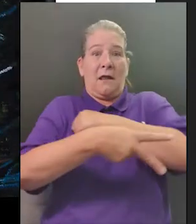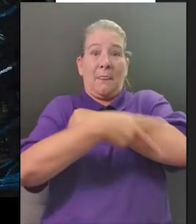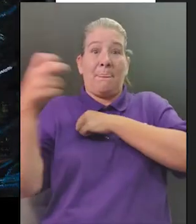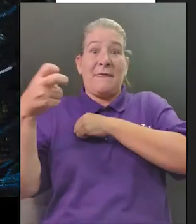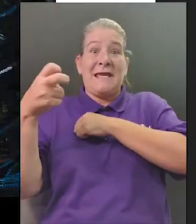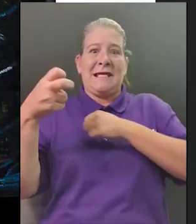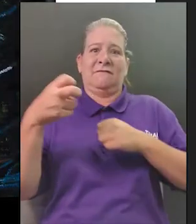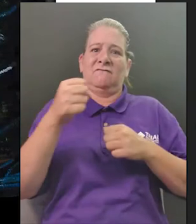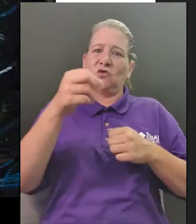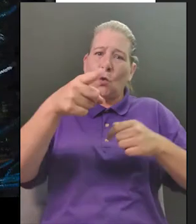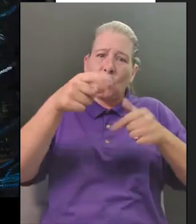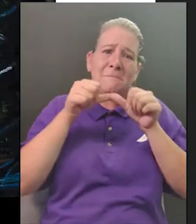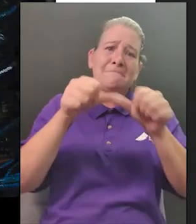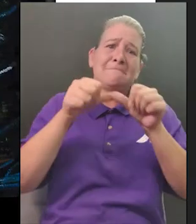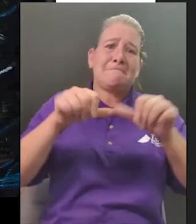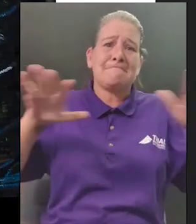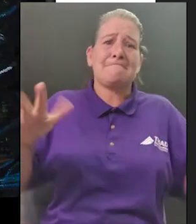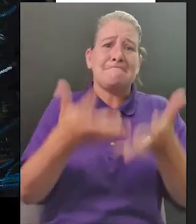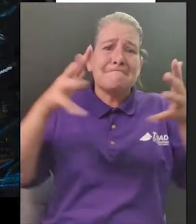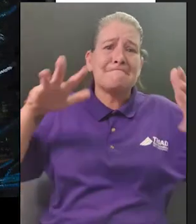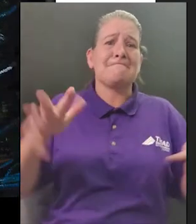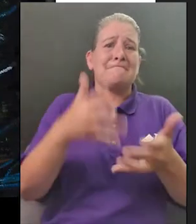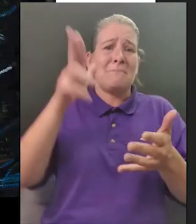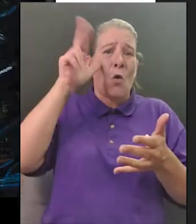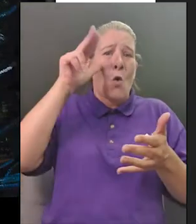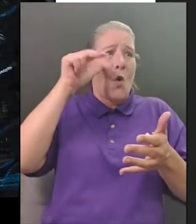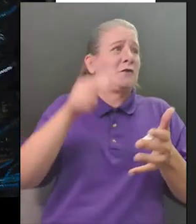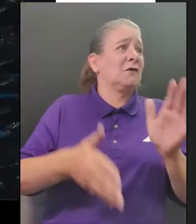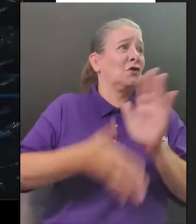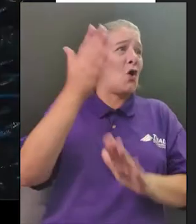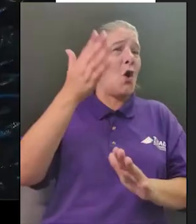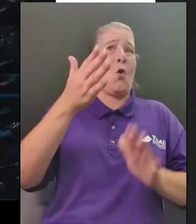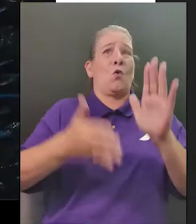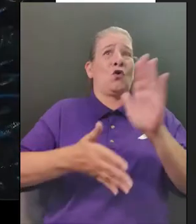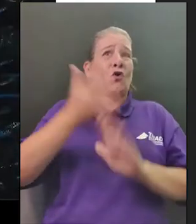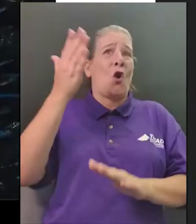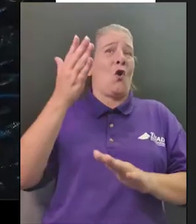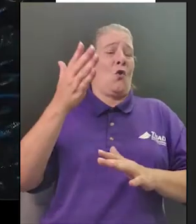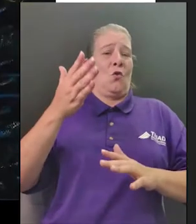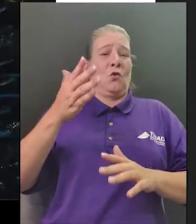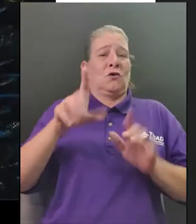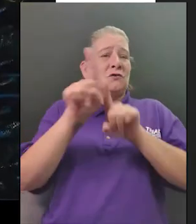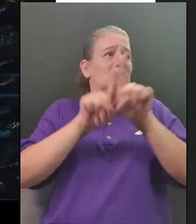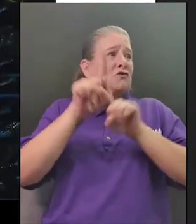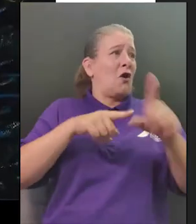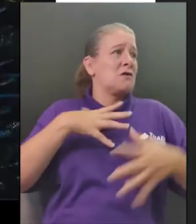star panted as he made his way through the wet thick brush